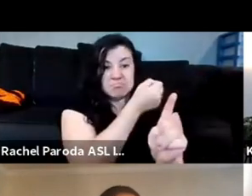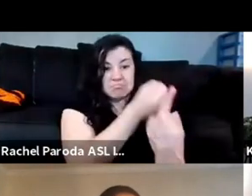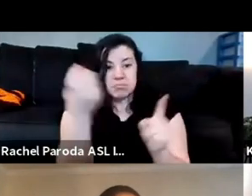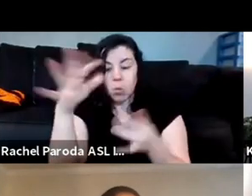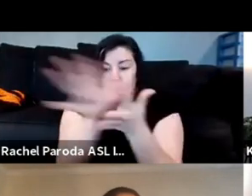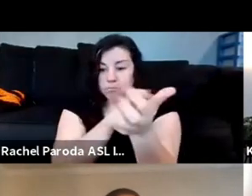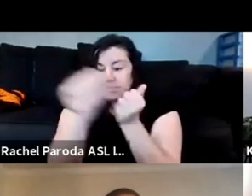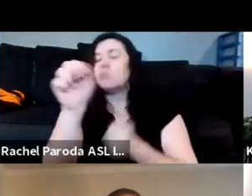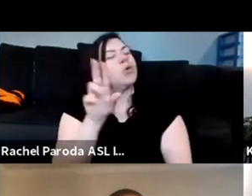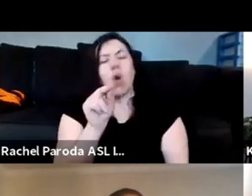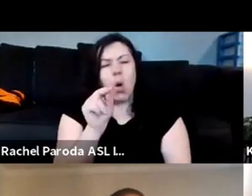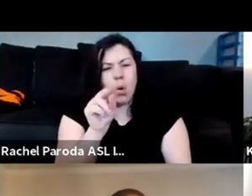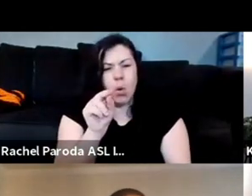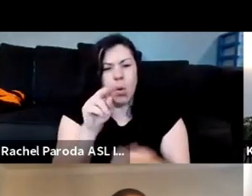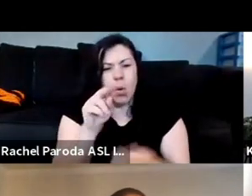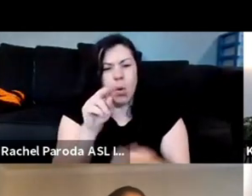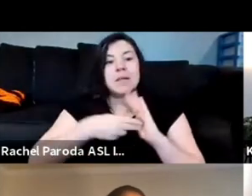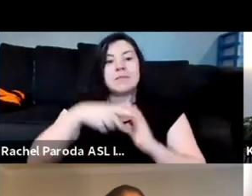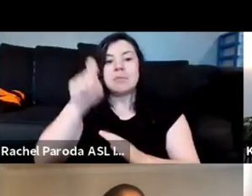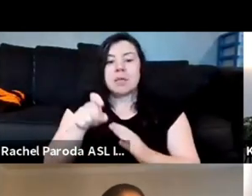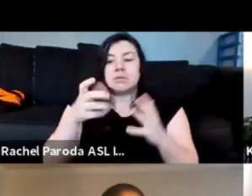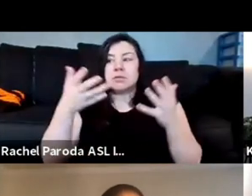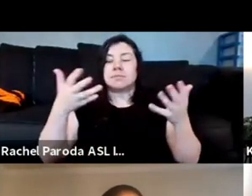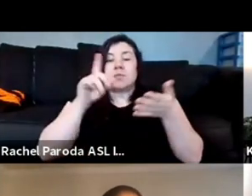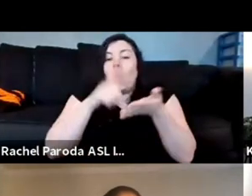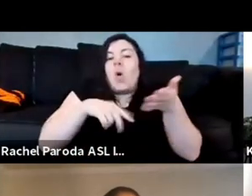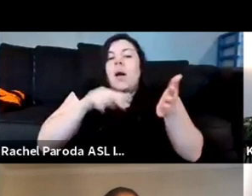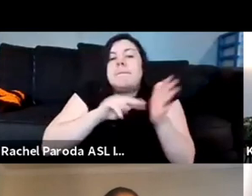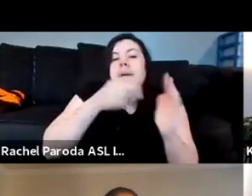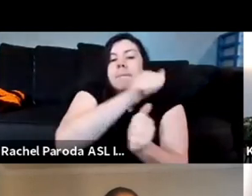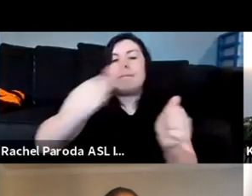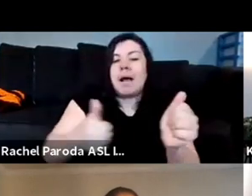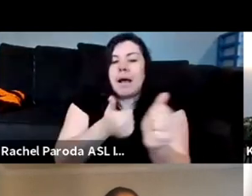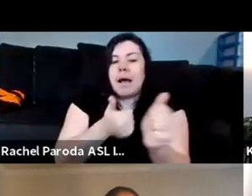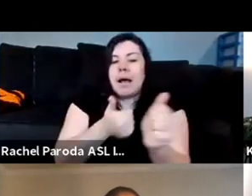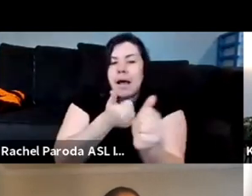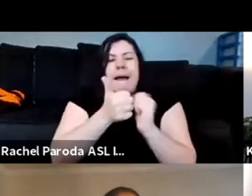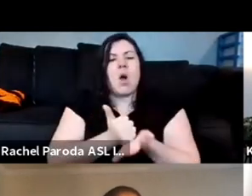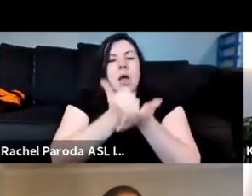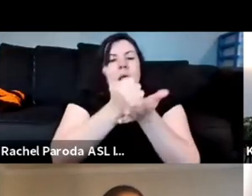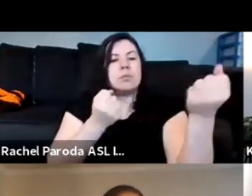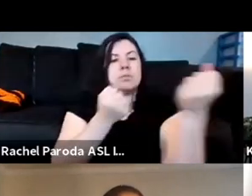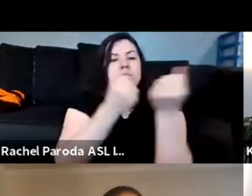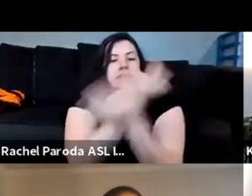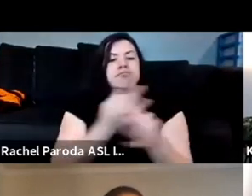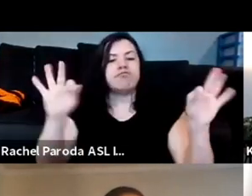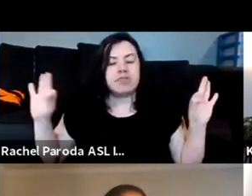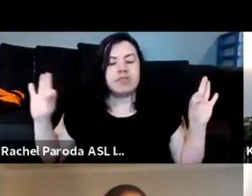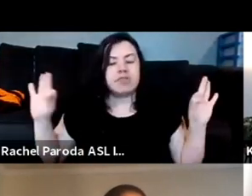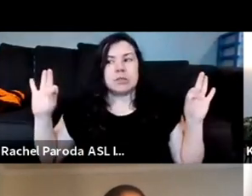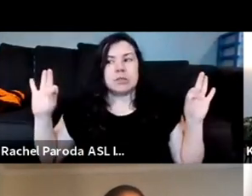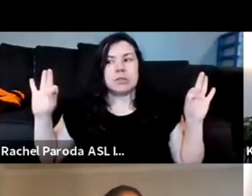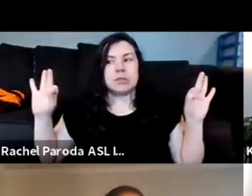intentional and it has to be towards our liberation you know because the hold it stays and it